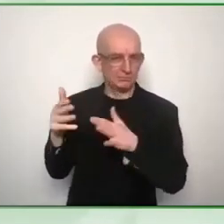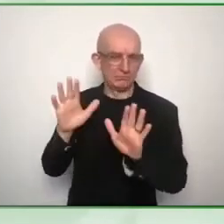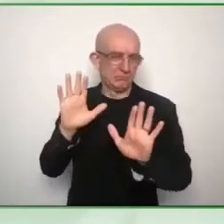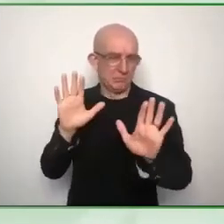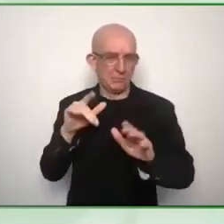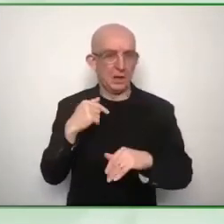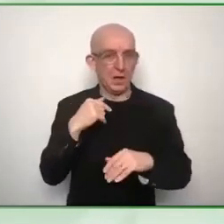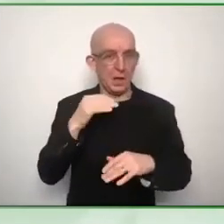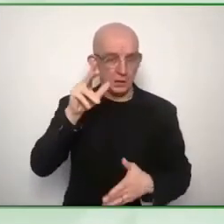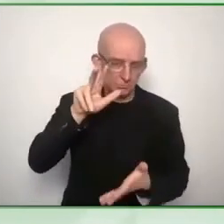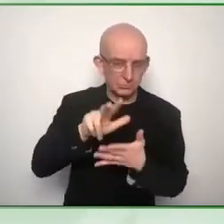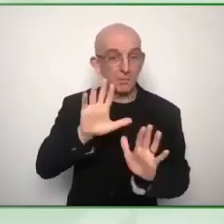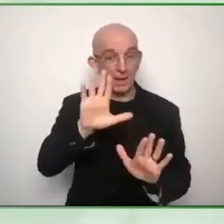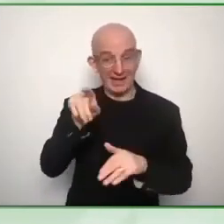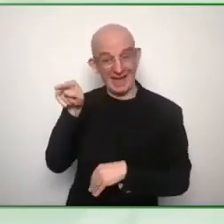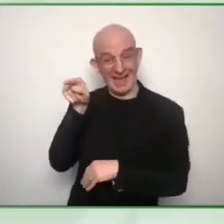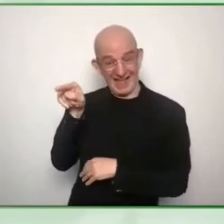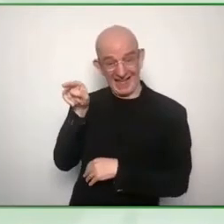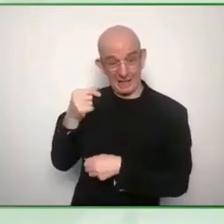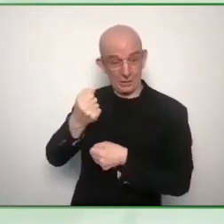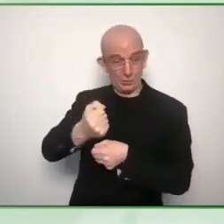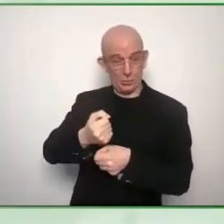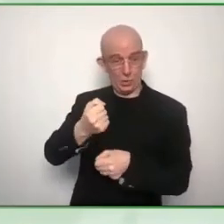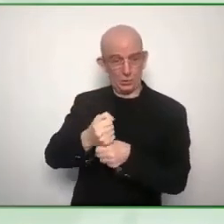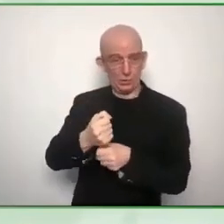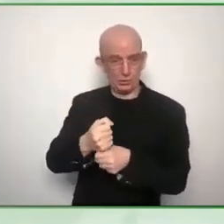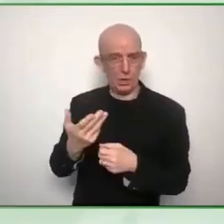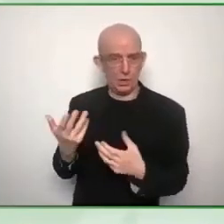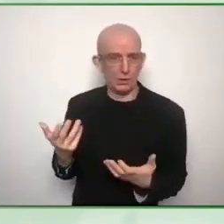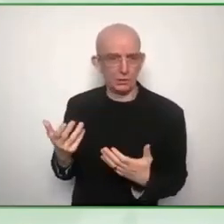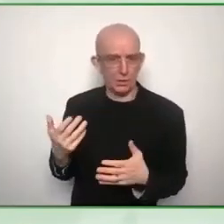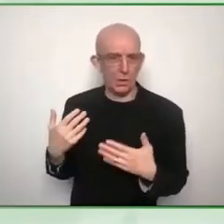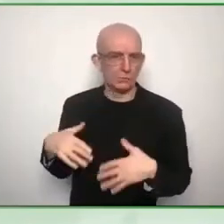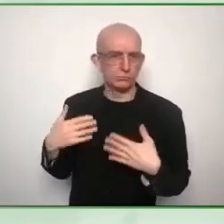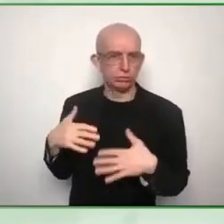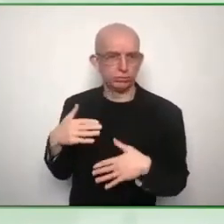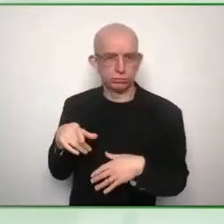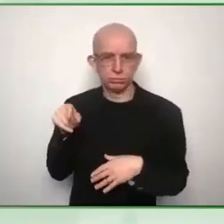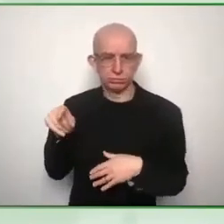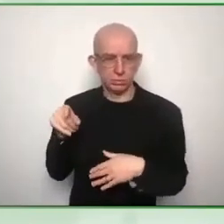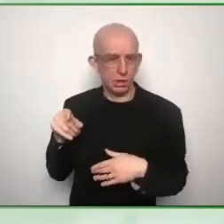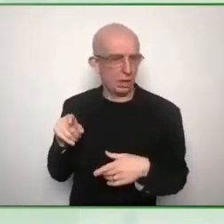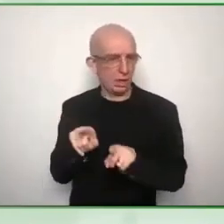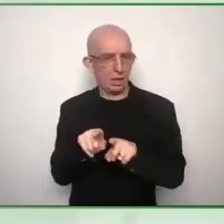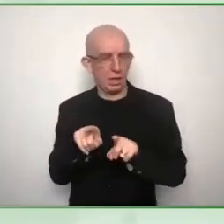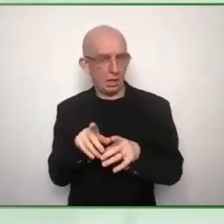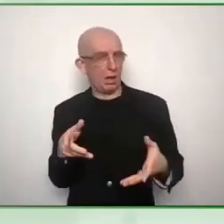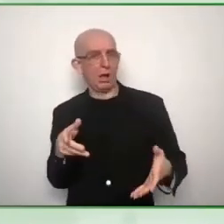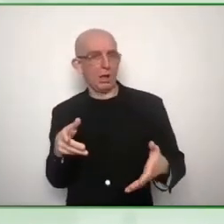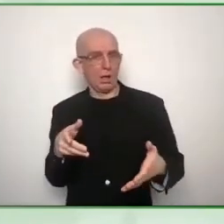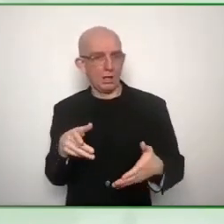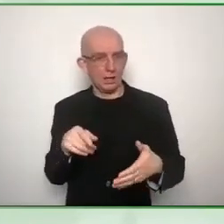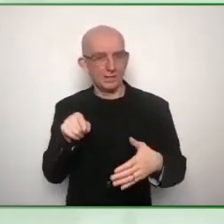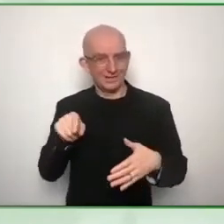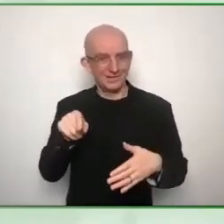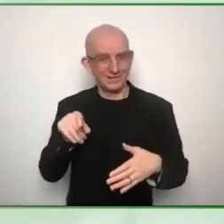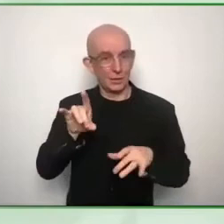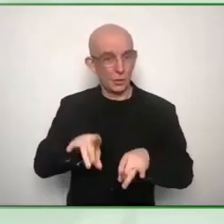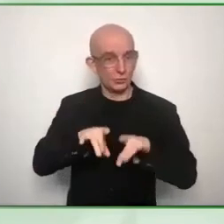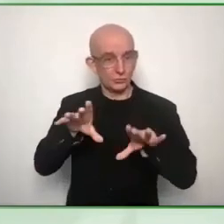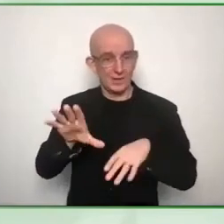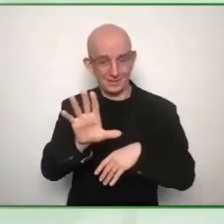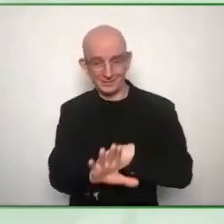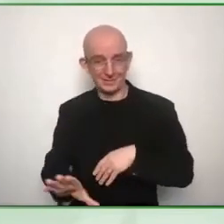government and uh he was valued and so on so um yeah that that sort of feedback we've been getting um from